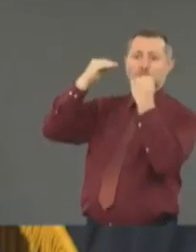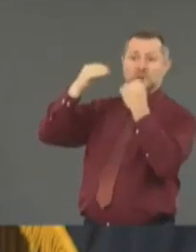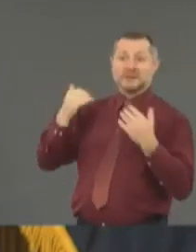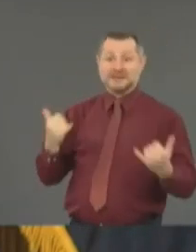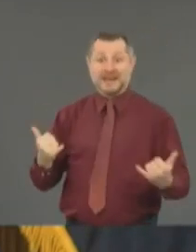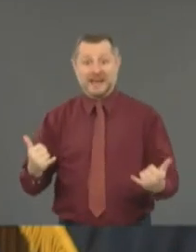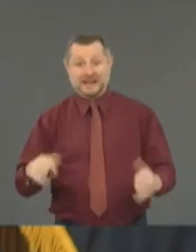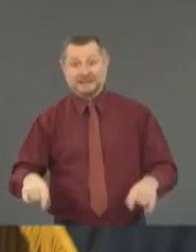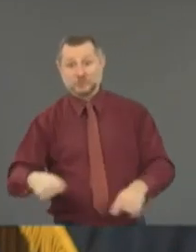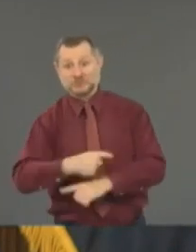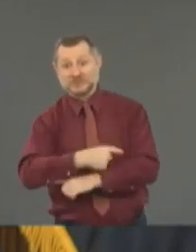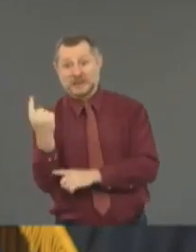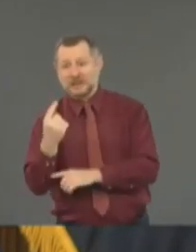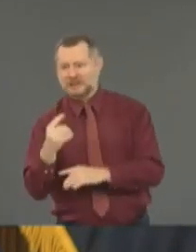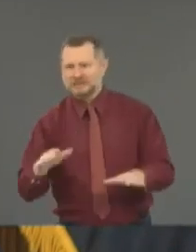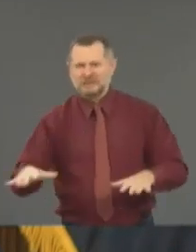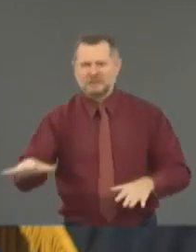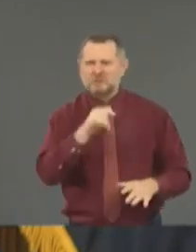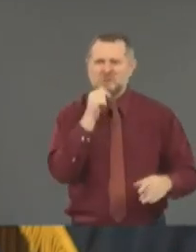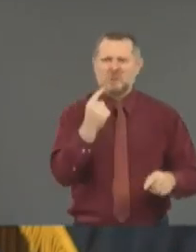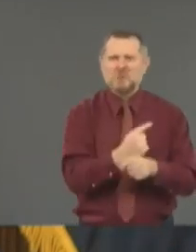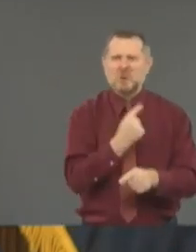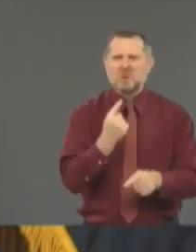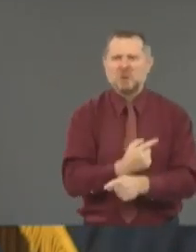inappropriate, unconscionable.